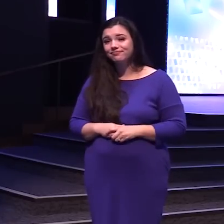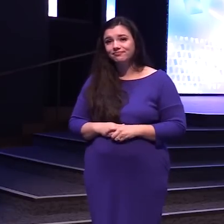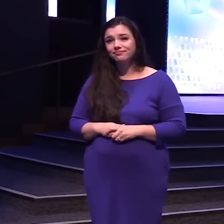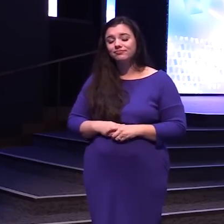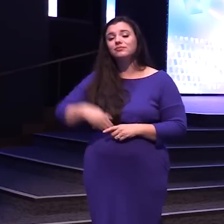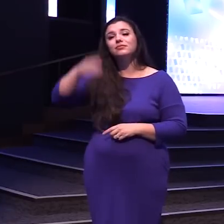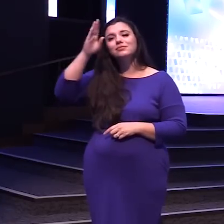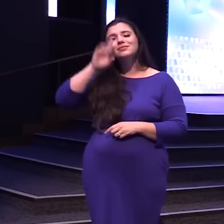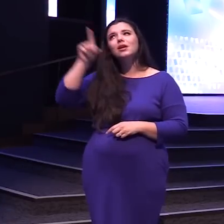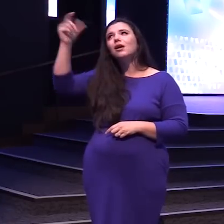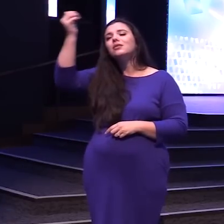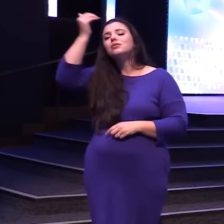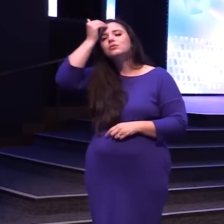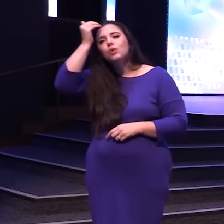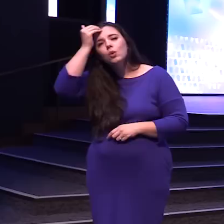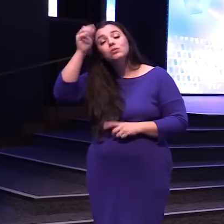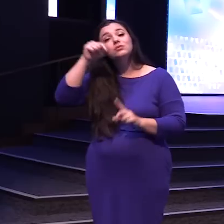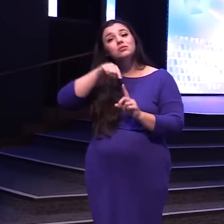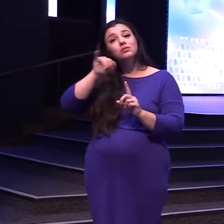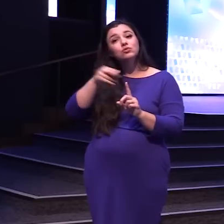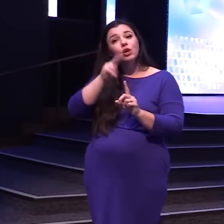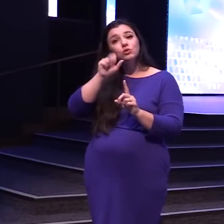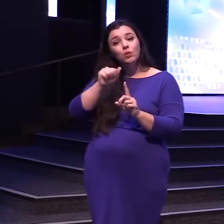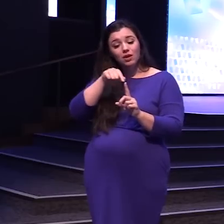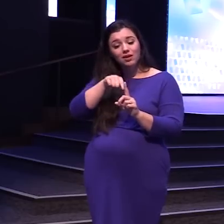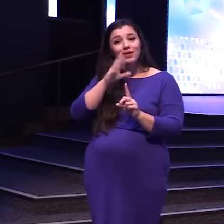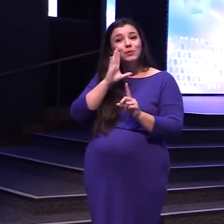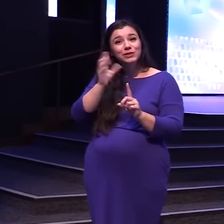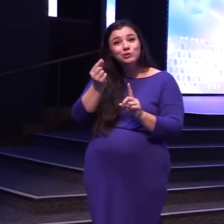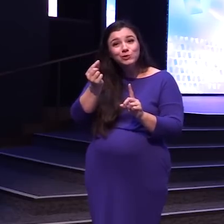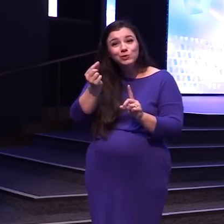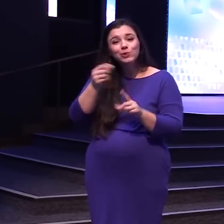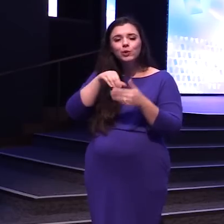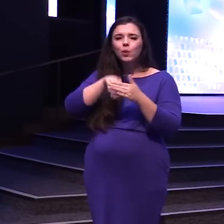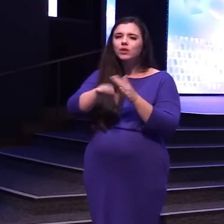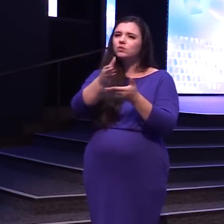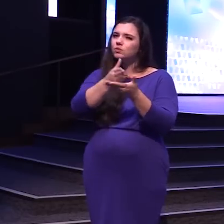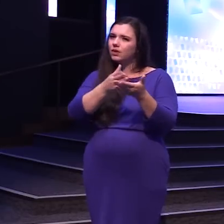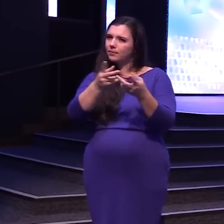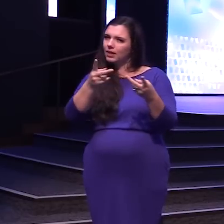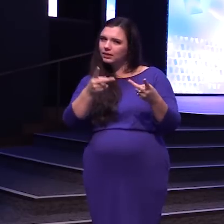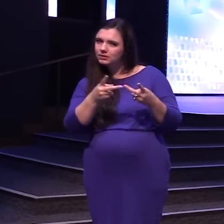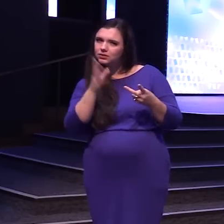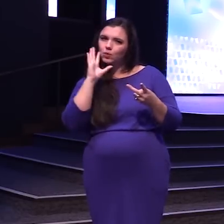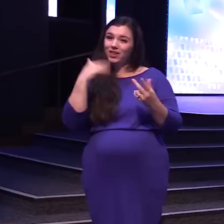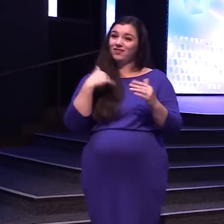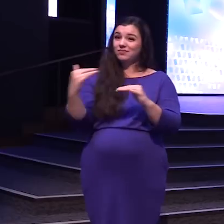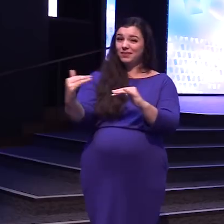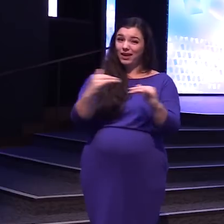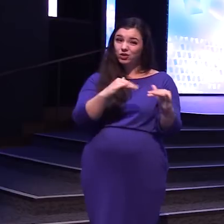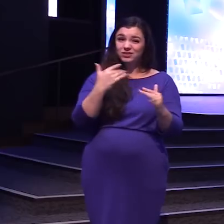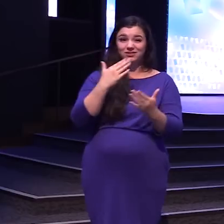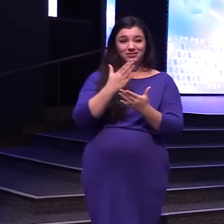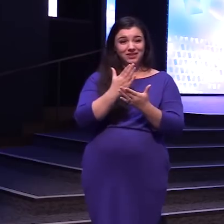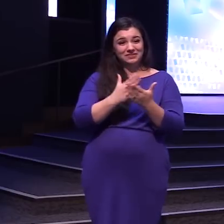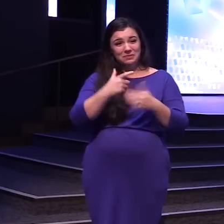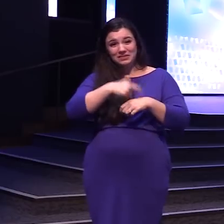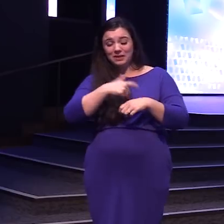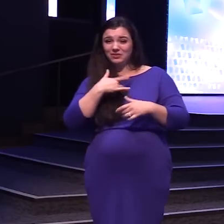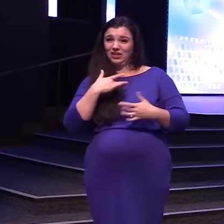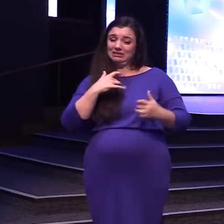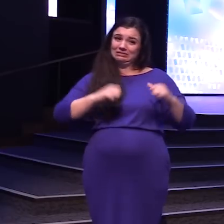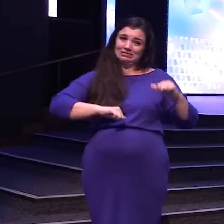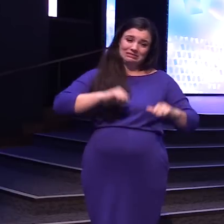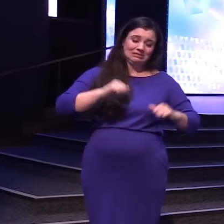he knows God knows That Joshua is going to go Into some places He's going to have Some battles ahead of him Some uncertain times Ahead of him